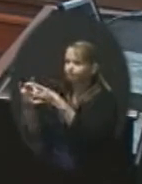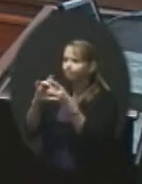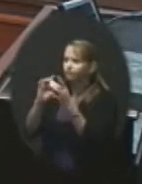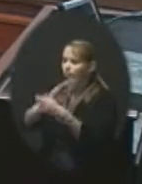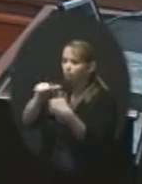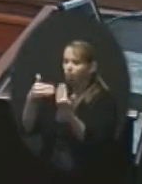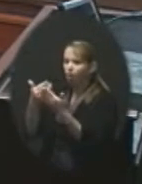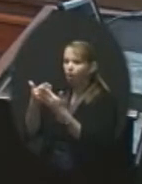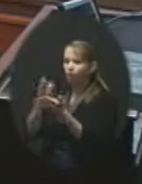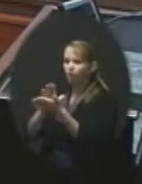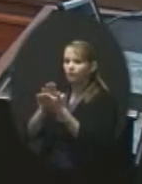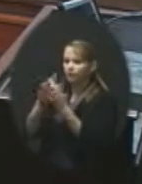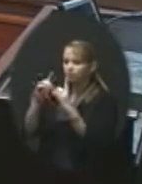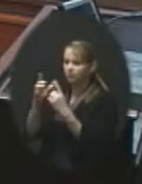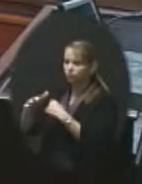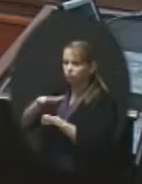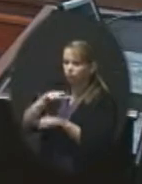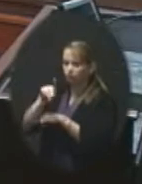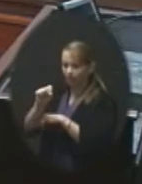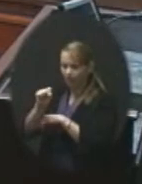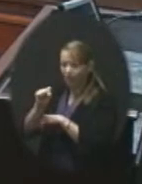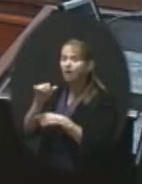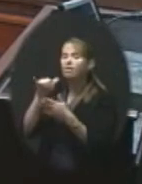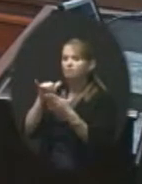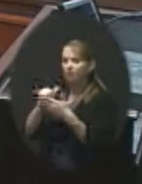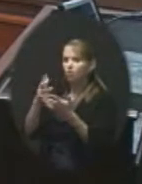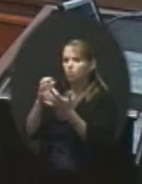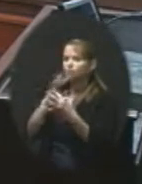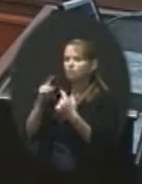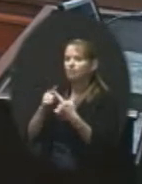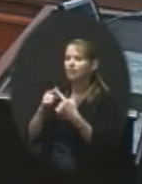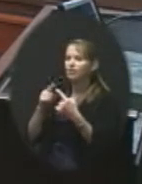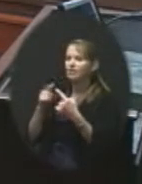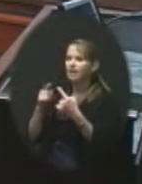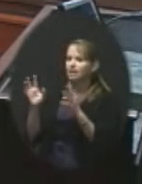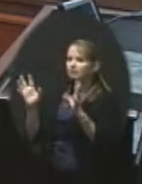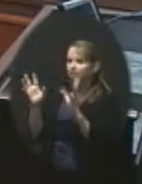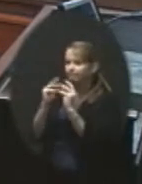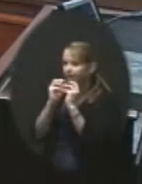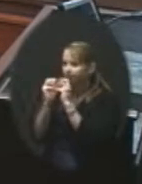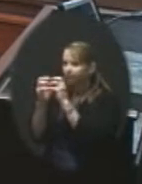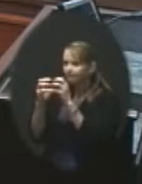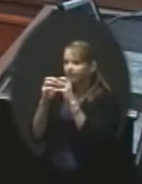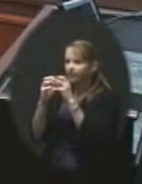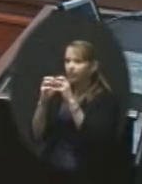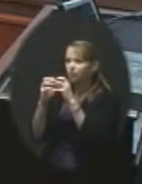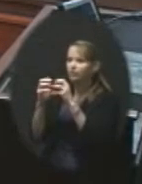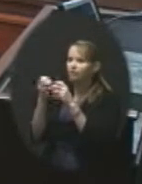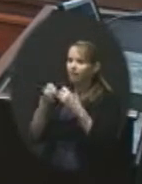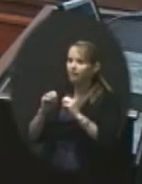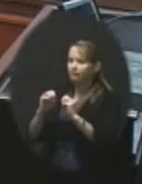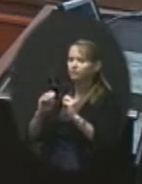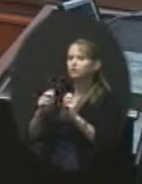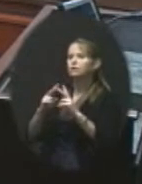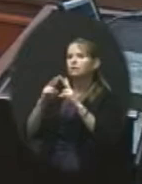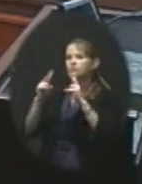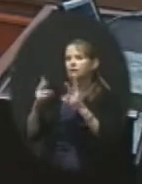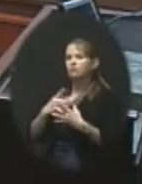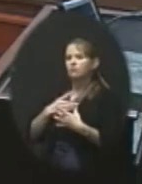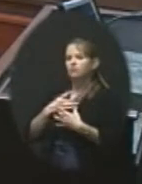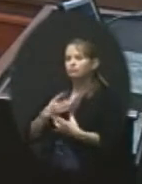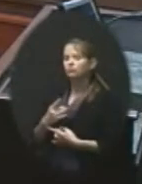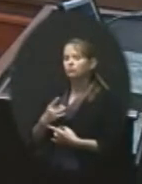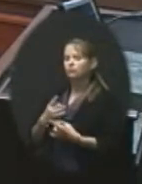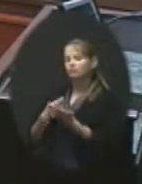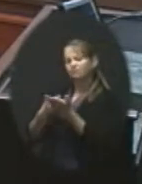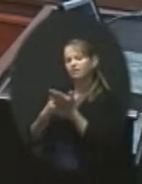And that's the part that I want to talk mostly about is that in a collaborative effort it is very, very interesting when you talk to all the